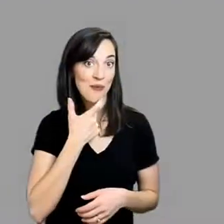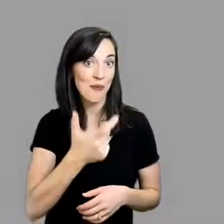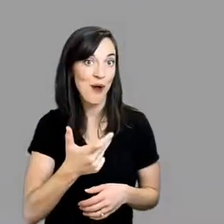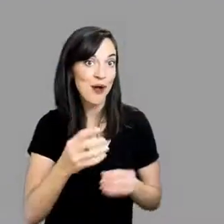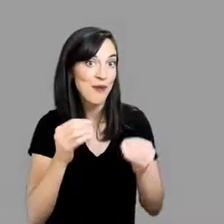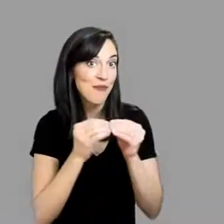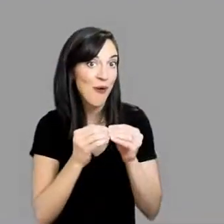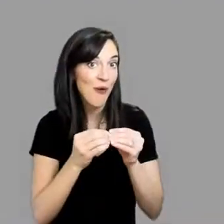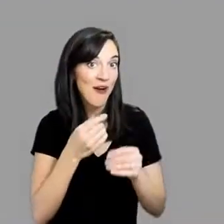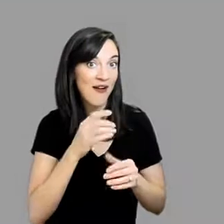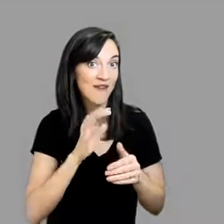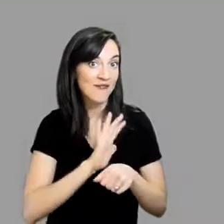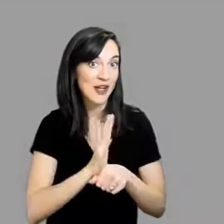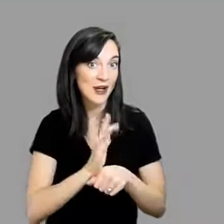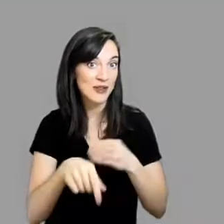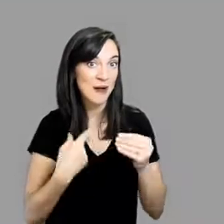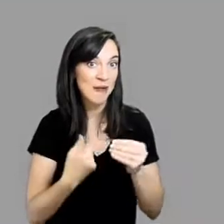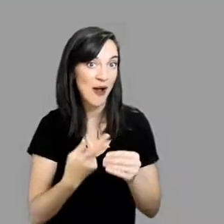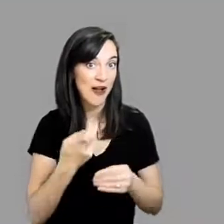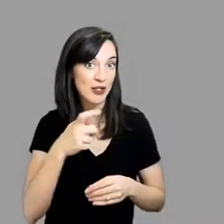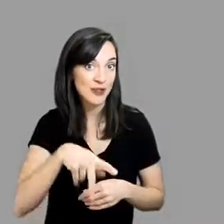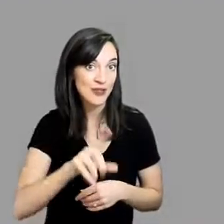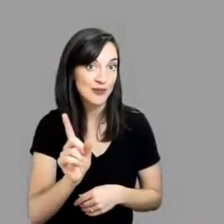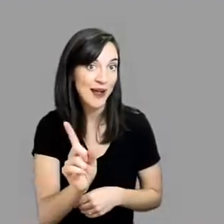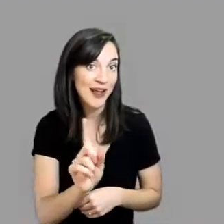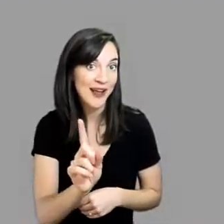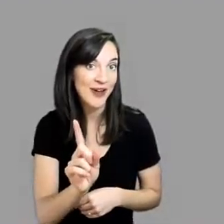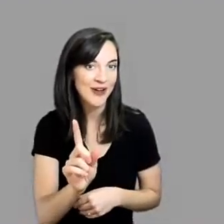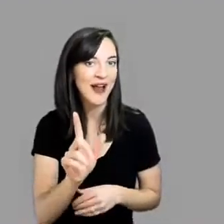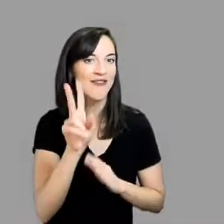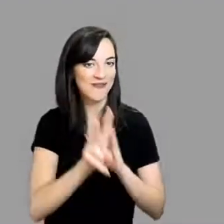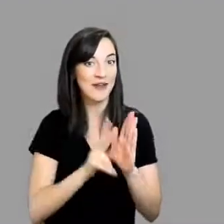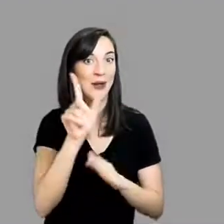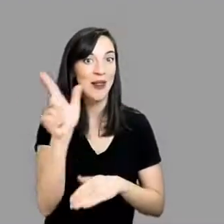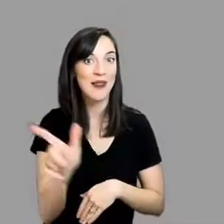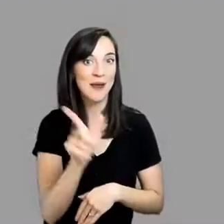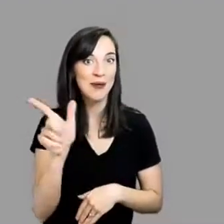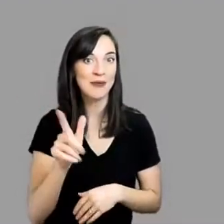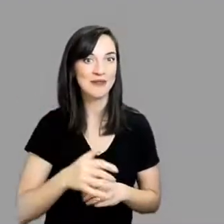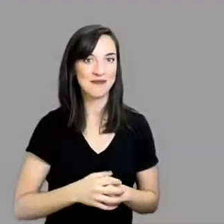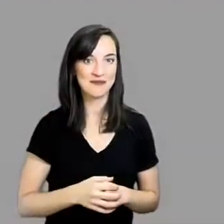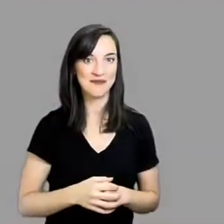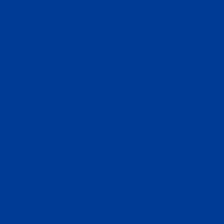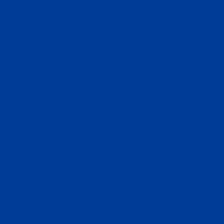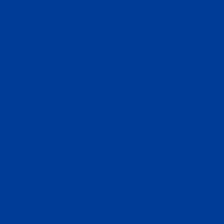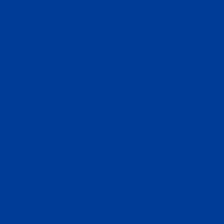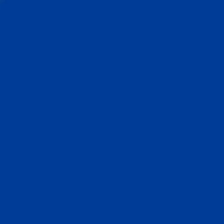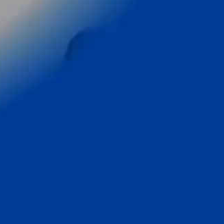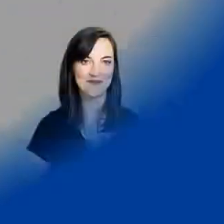To watch more videos about the HLPs, make sure you check out the TA Live archive in our video library.